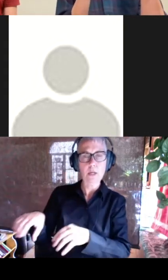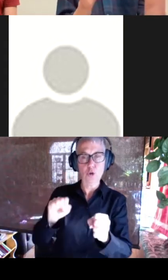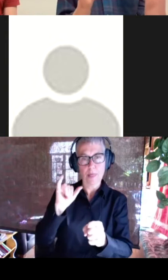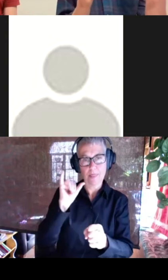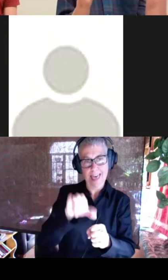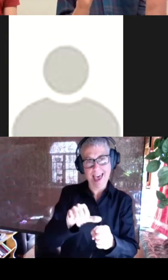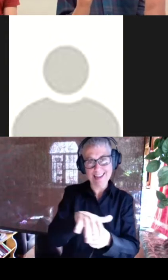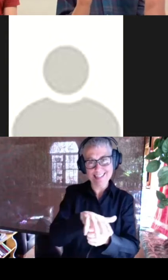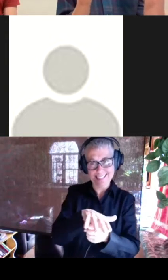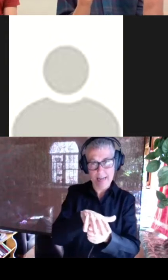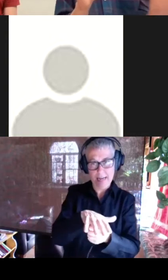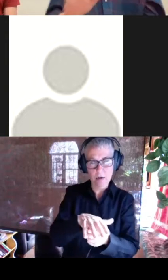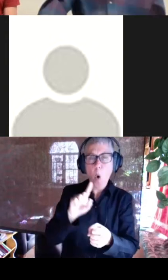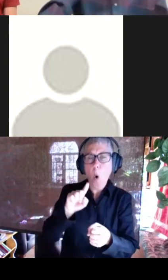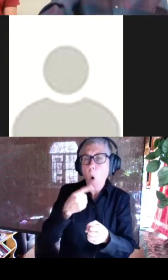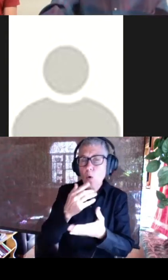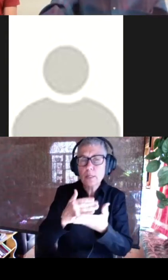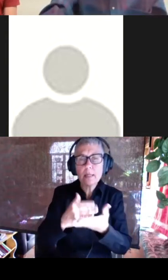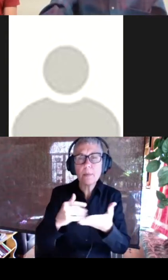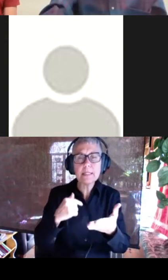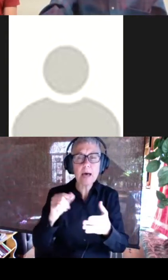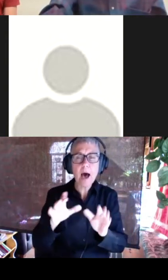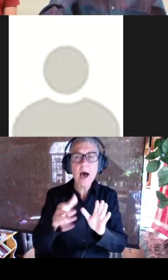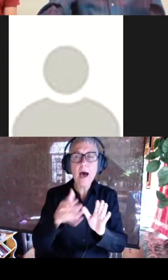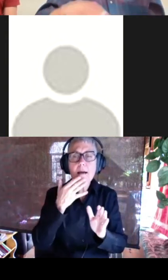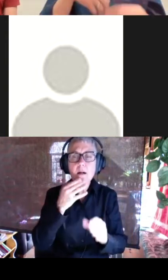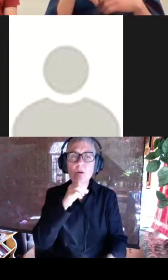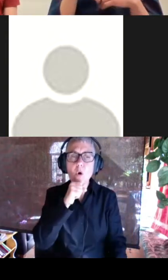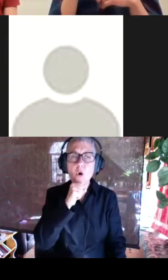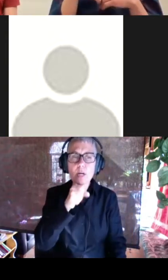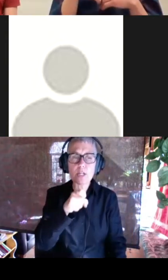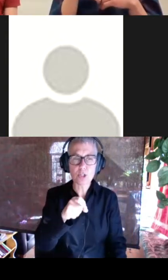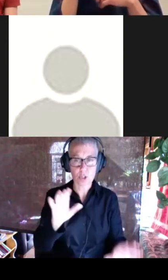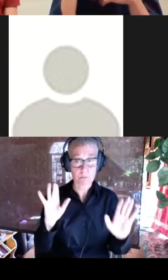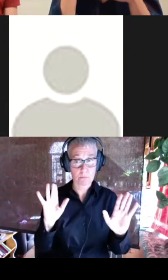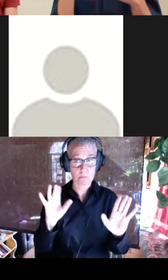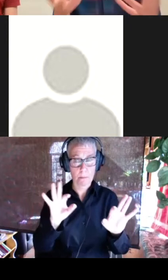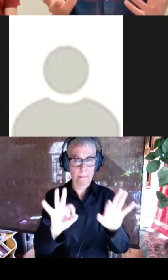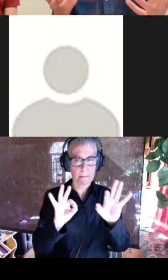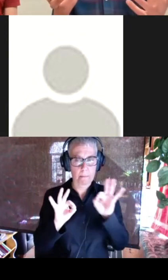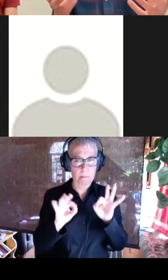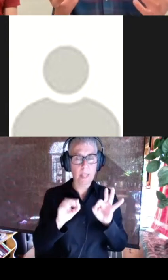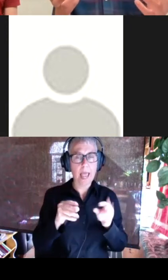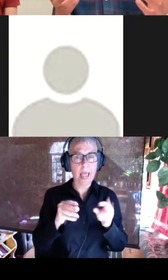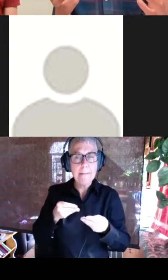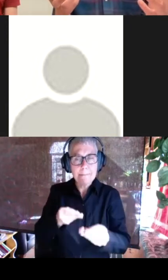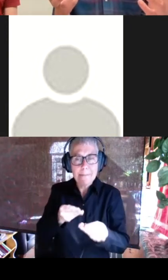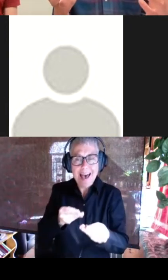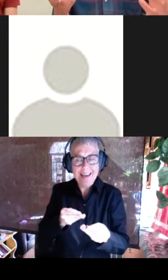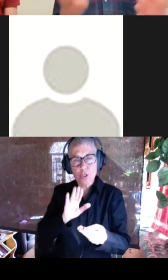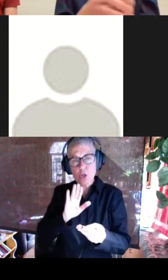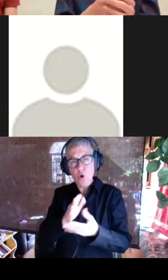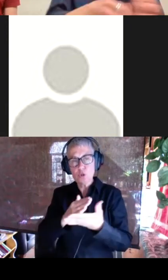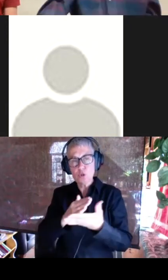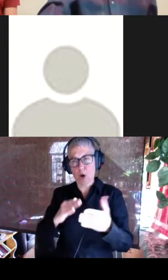this site just the bits i've highlighted in orange here for you and um passed just those chunks to in